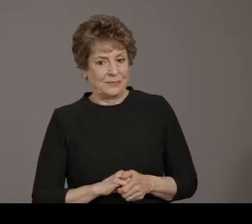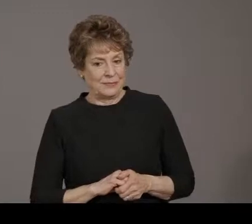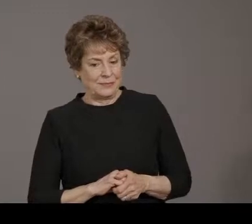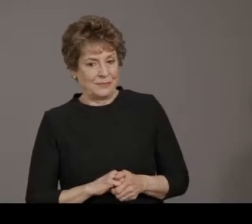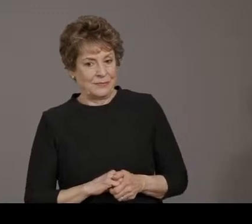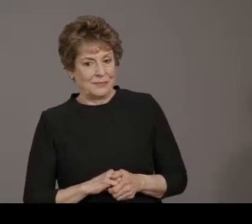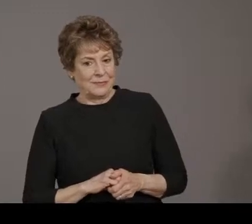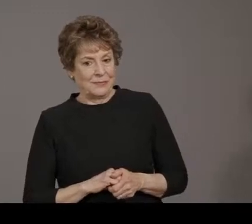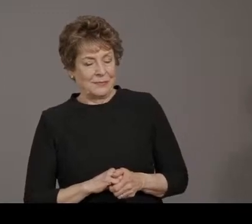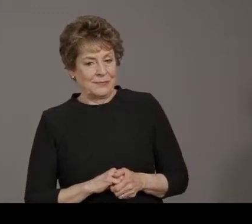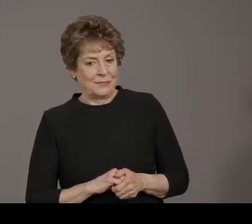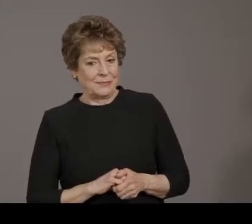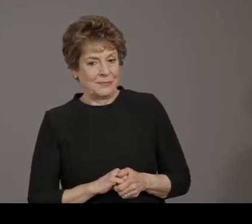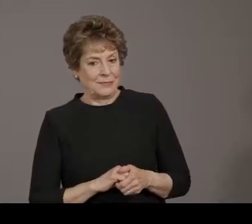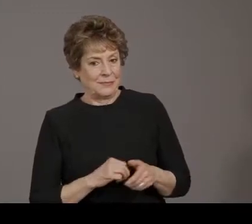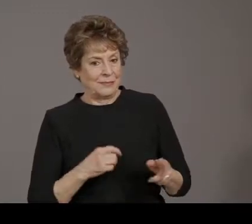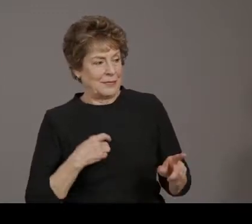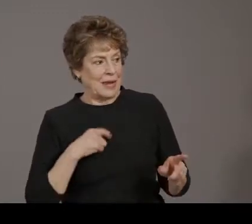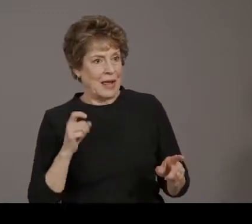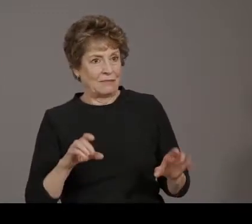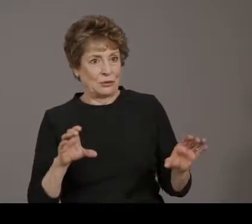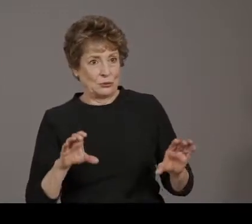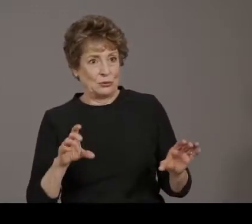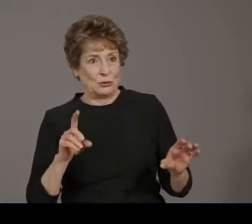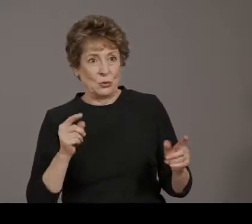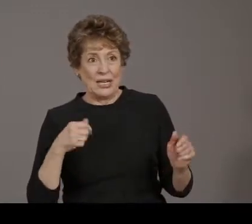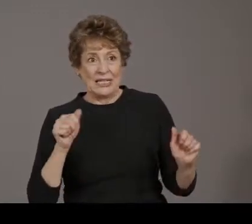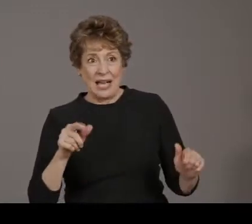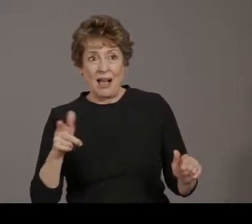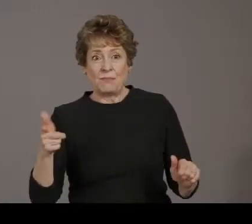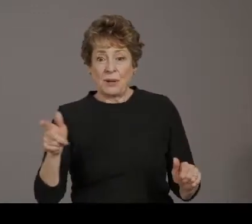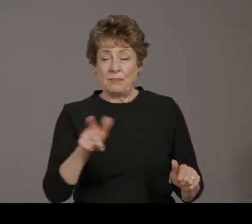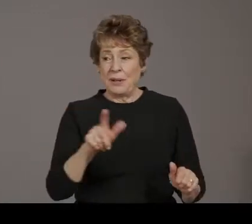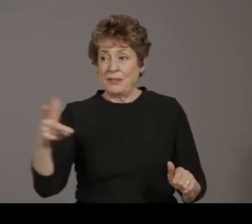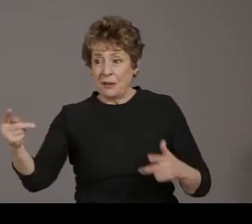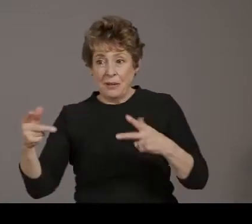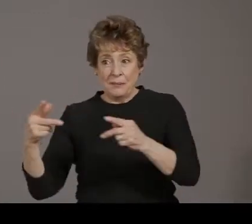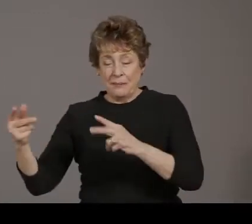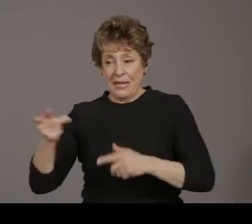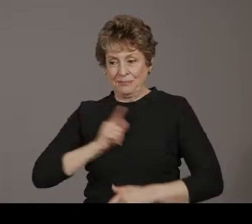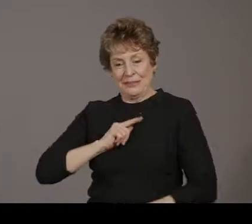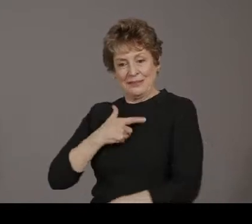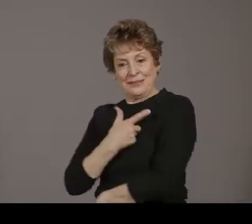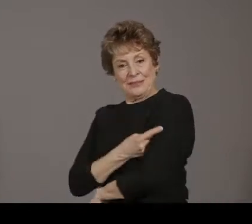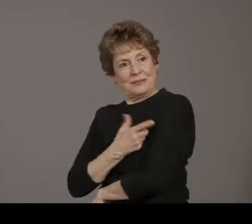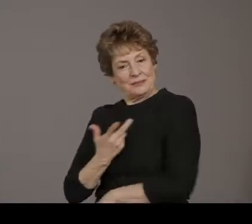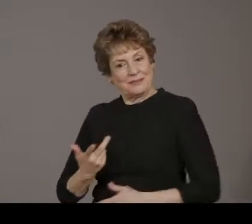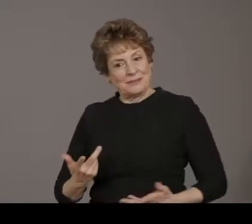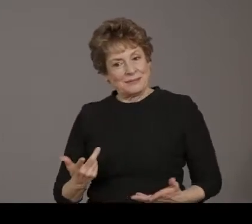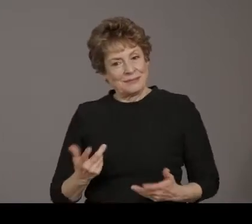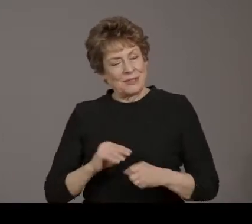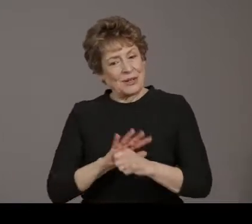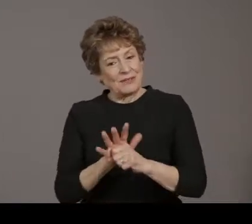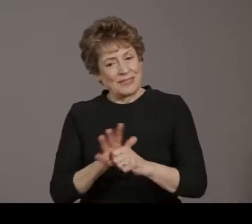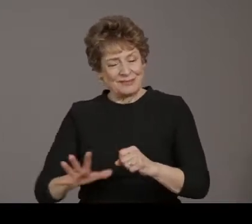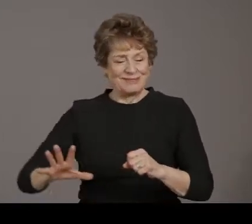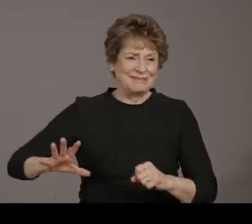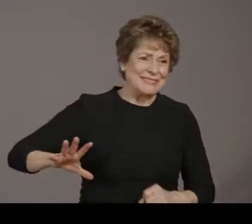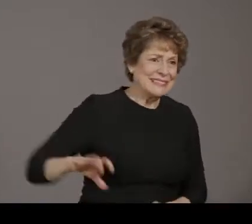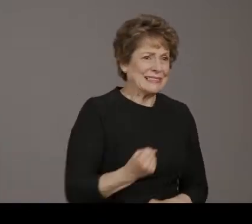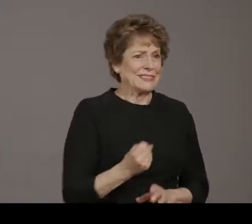vaccine. We can really knock this virus out of basically the face of the earth by each doing our part. So that's why I did it personally.